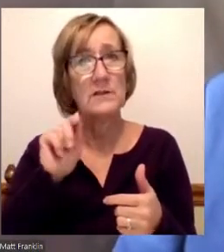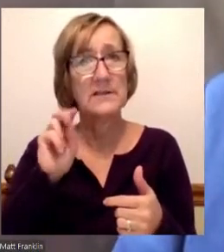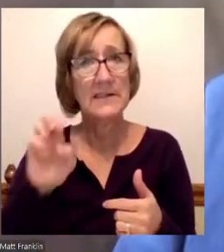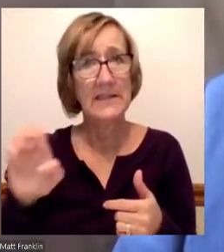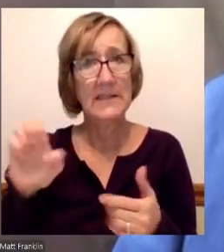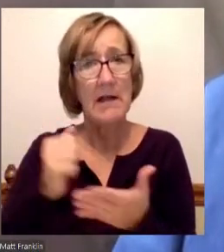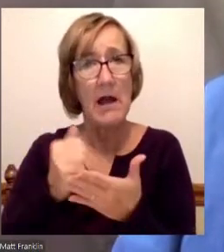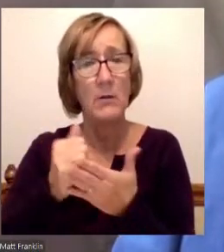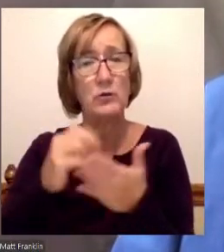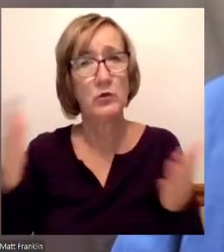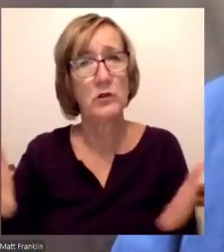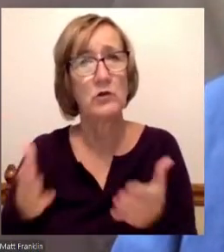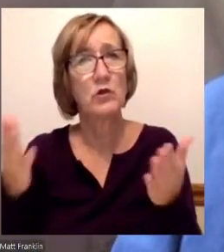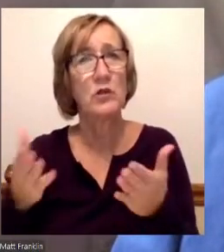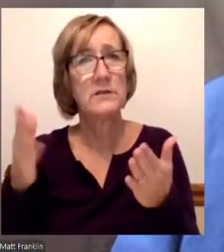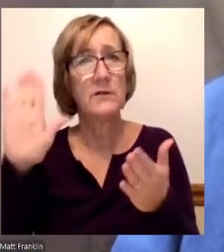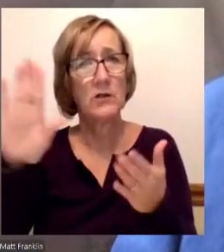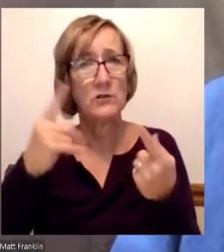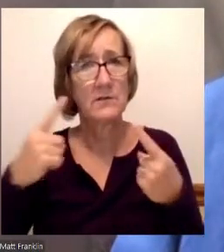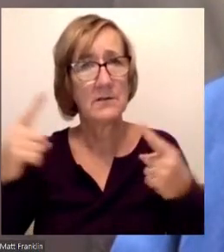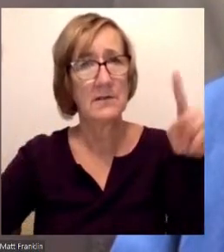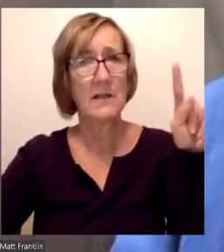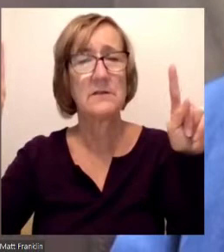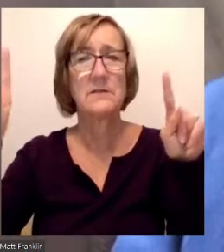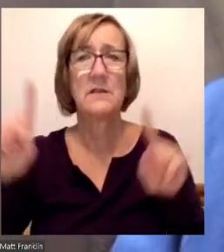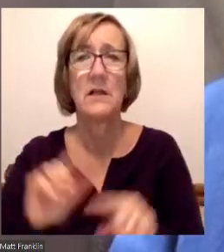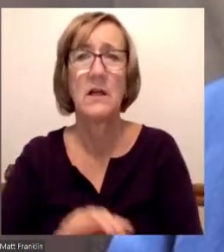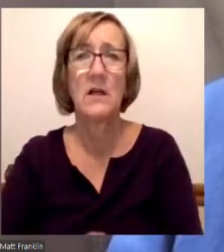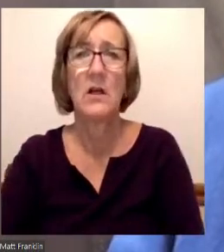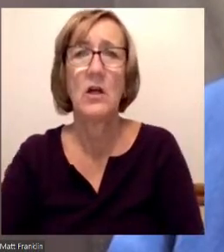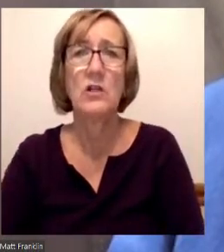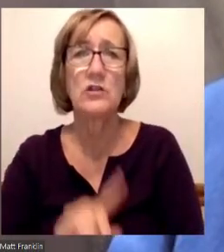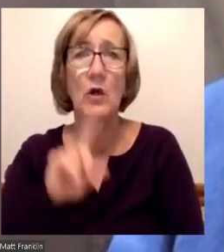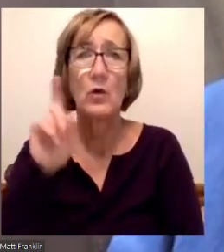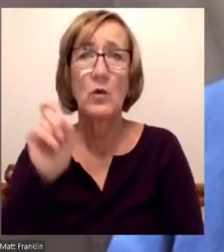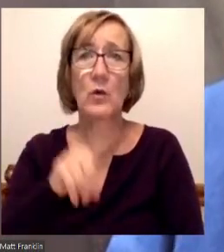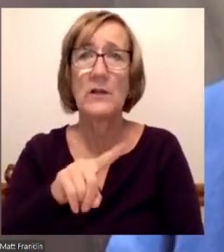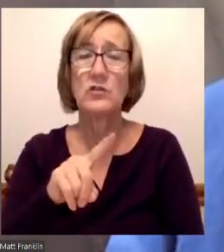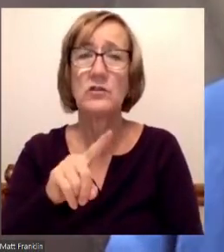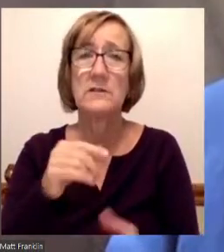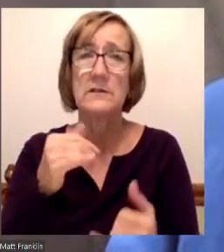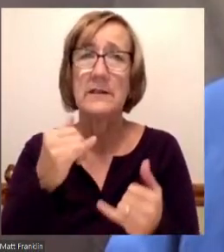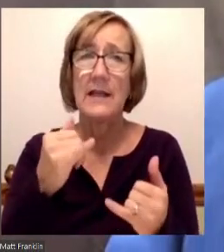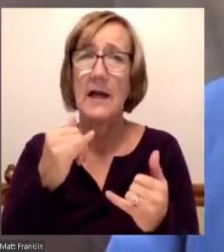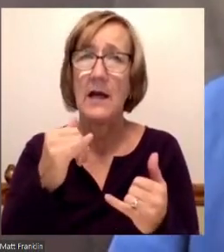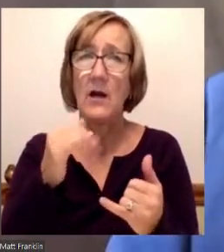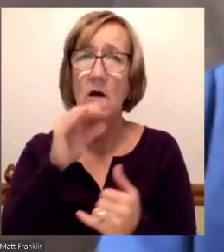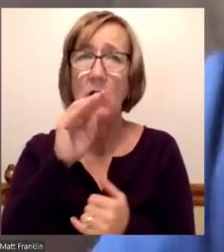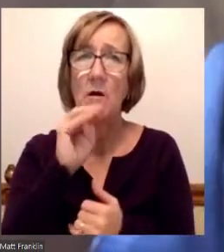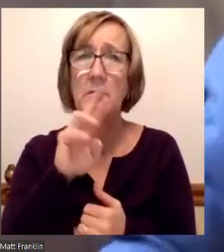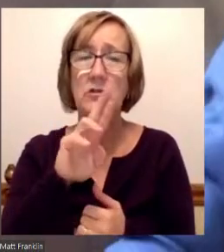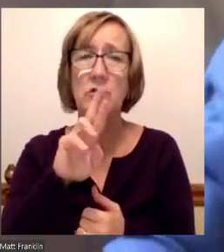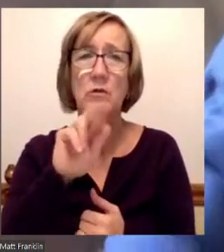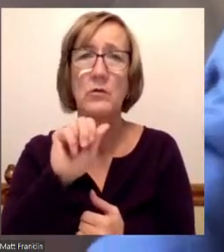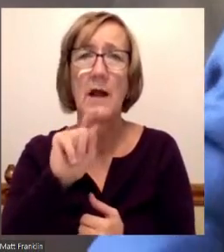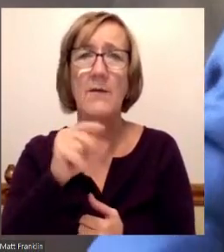And Ms. Couch was supposed to have the first question, it was supposed to have that question first, but now we're going to go on to Mr. Raphael Turner.